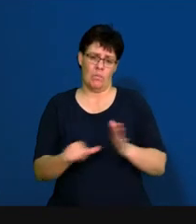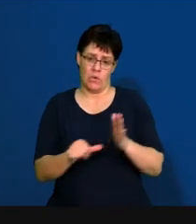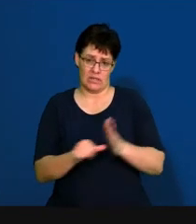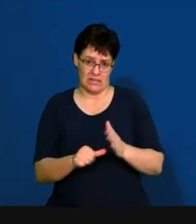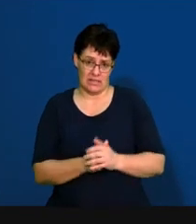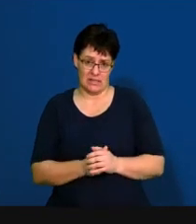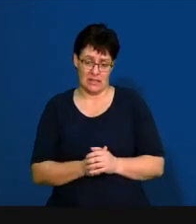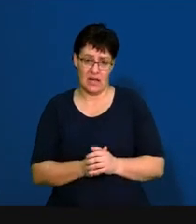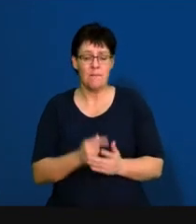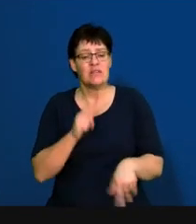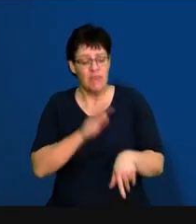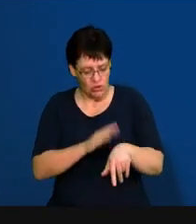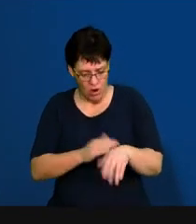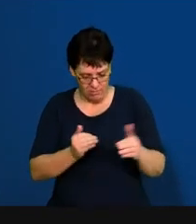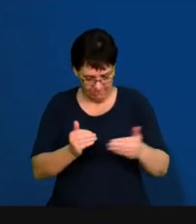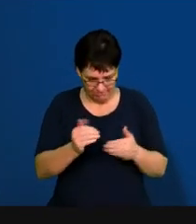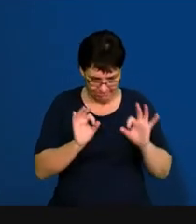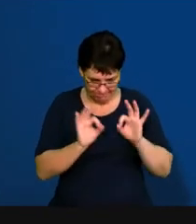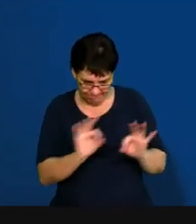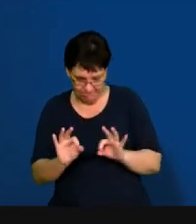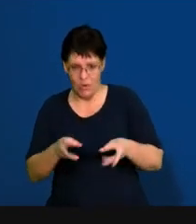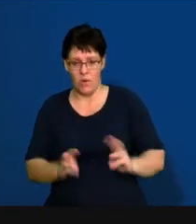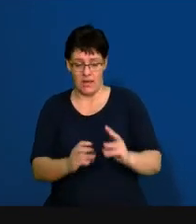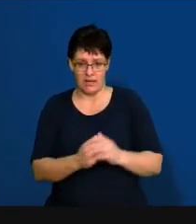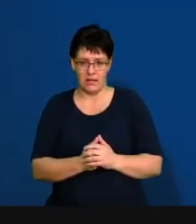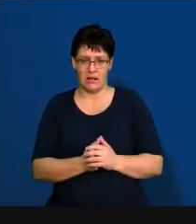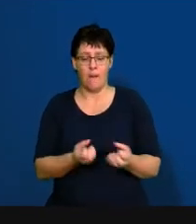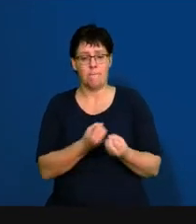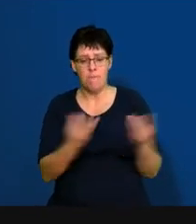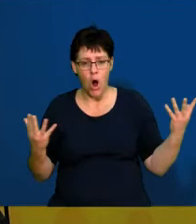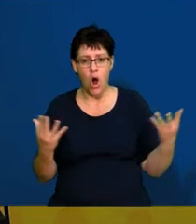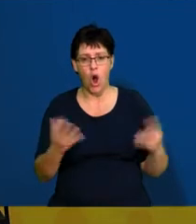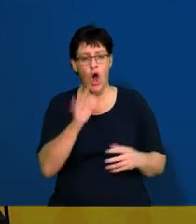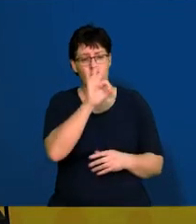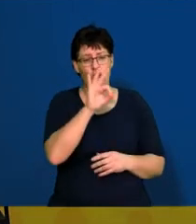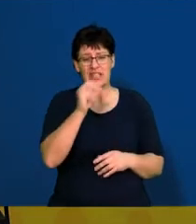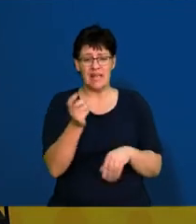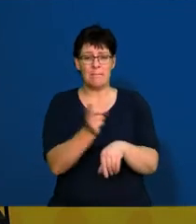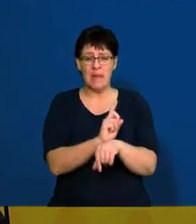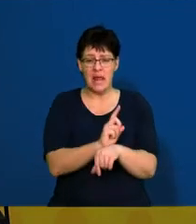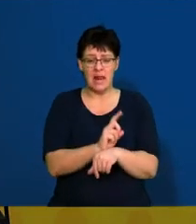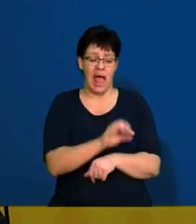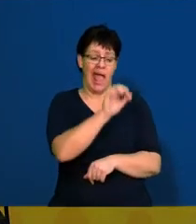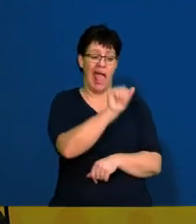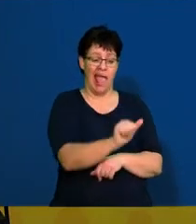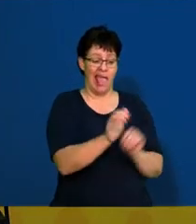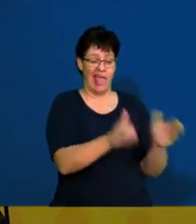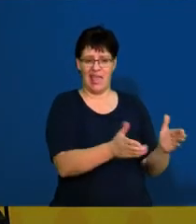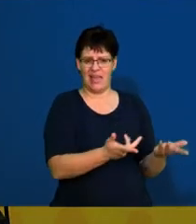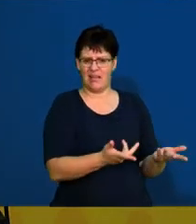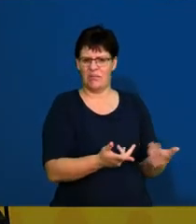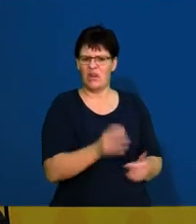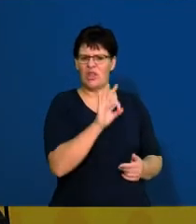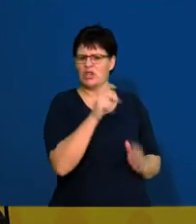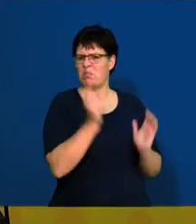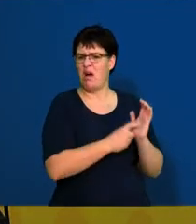anymore. Manage your time effectively. All right. A lot of people will spend 30 minutes on Section A, which